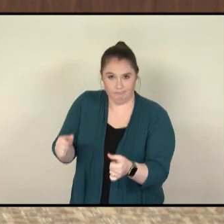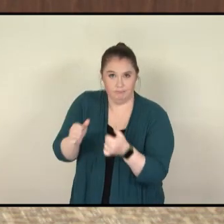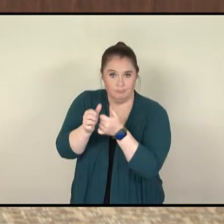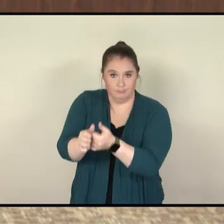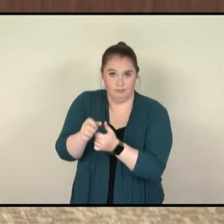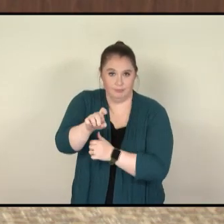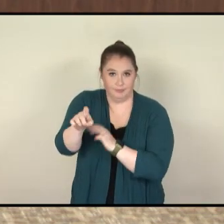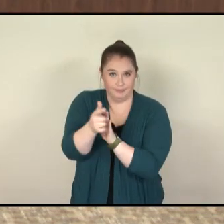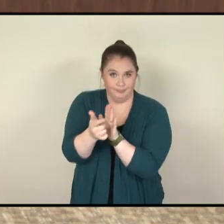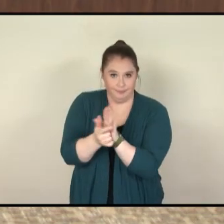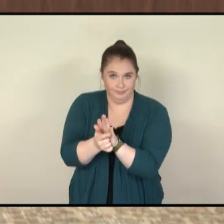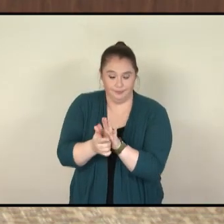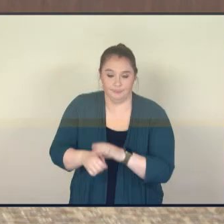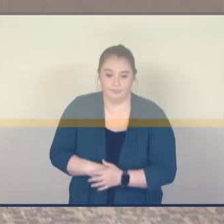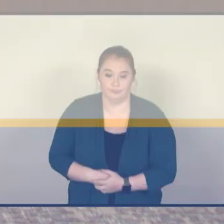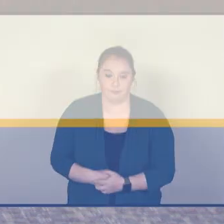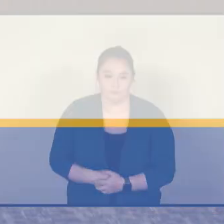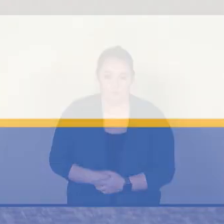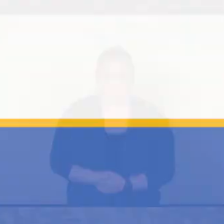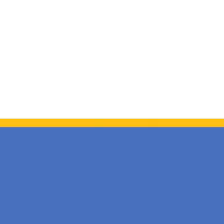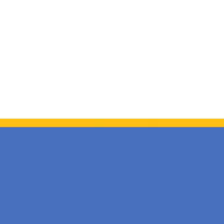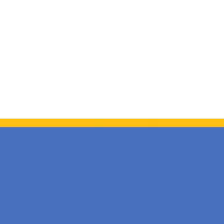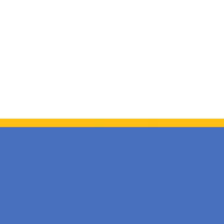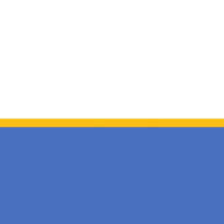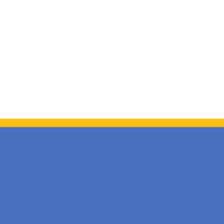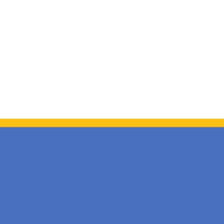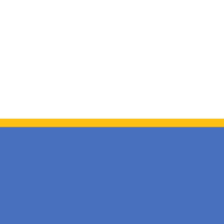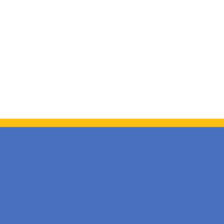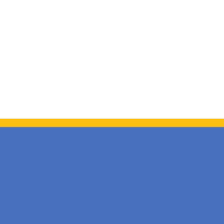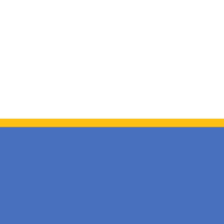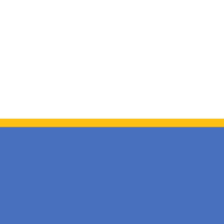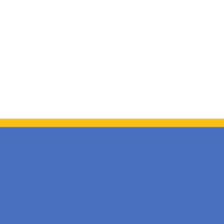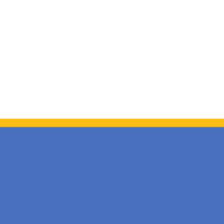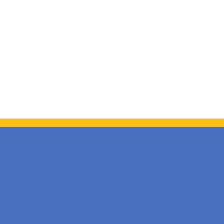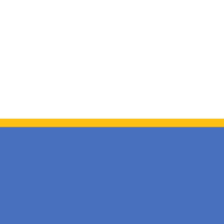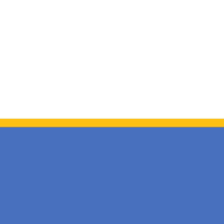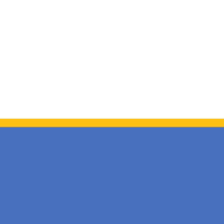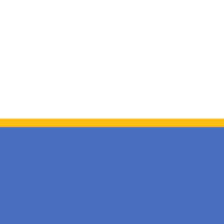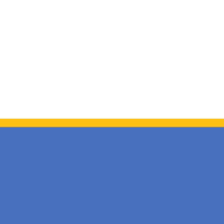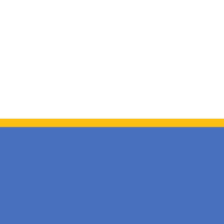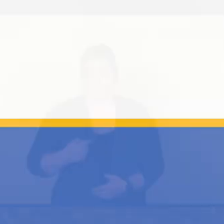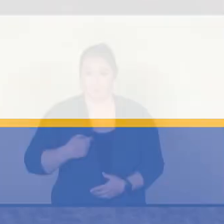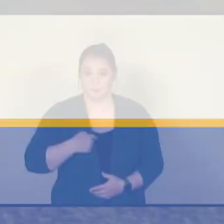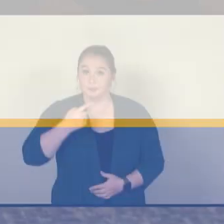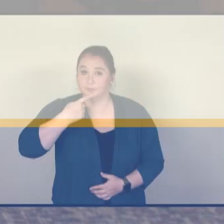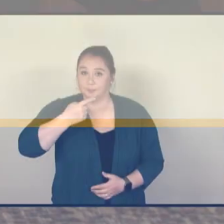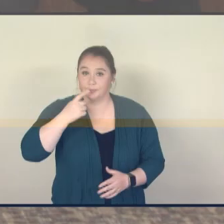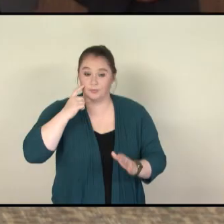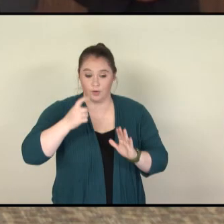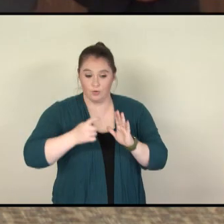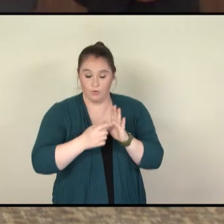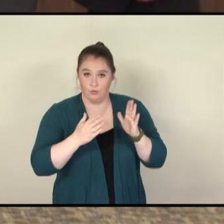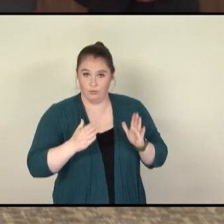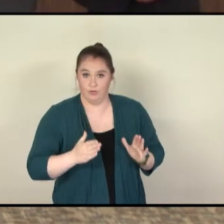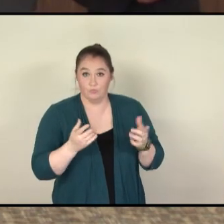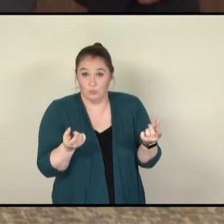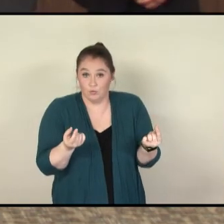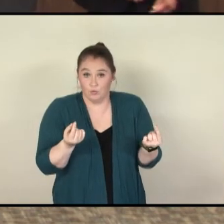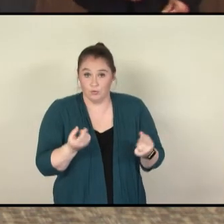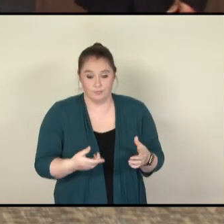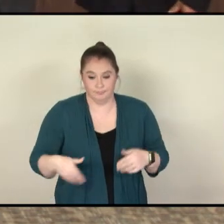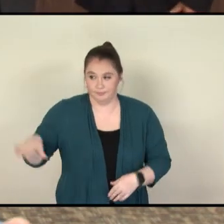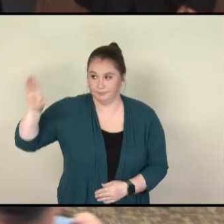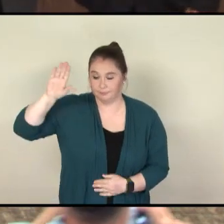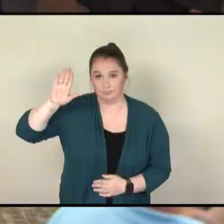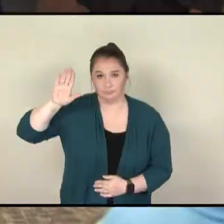as required by state law as a notary public I am honored to administer the oath of office please raise your right